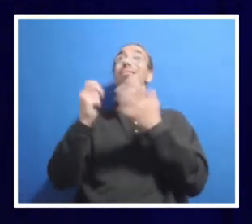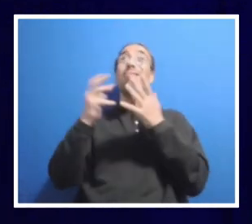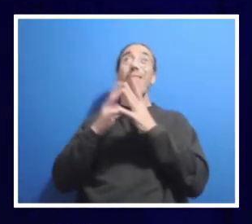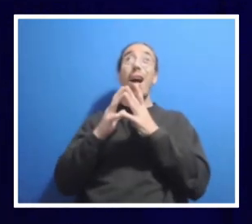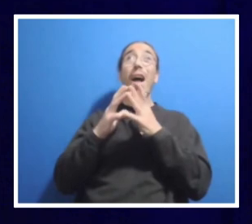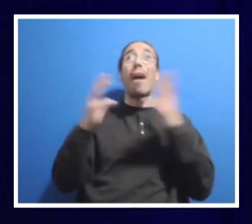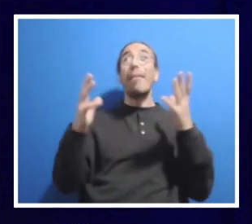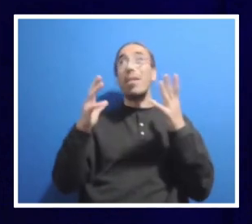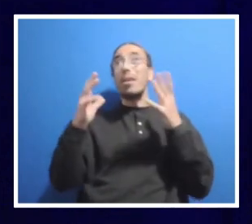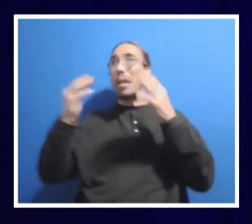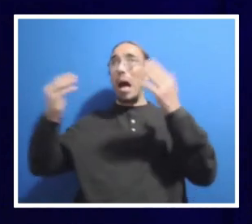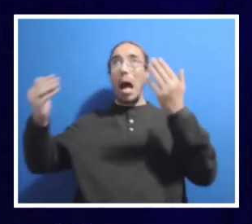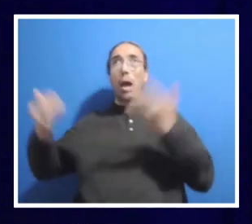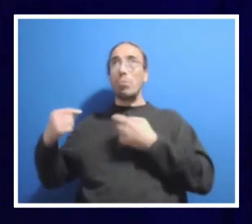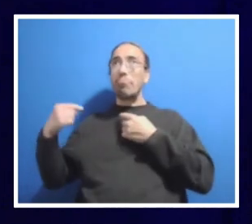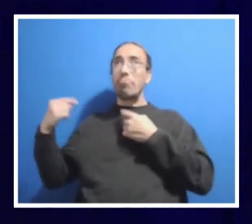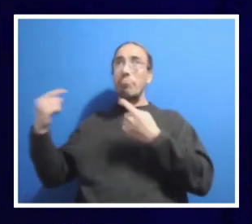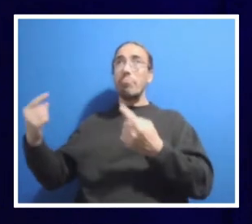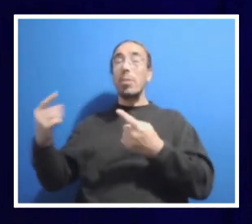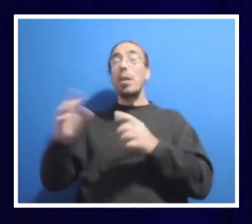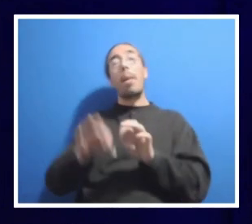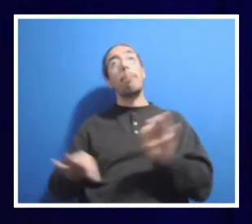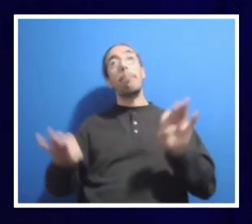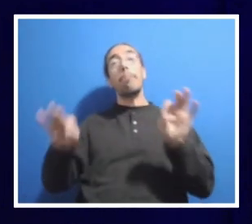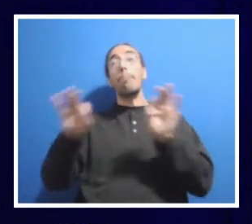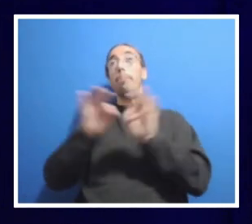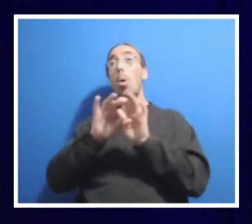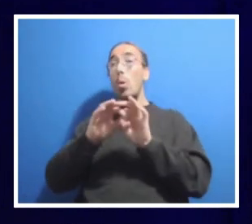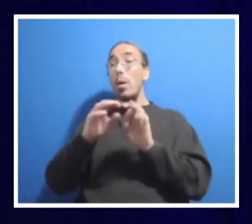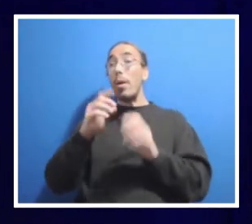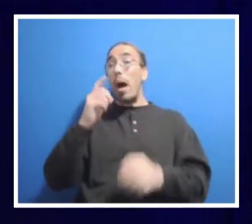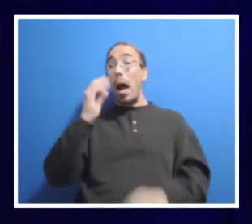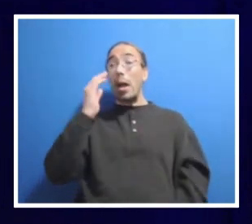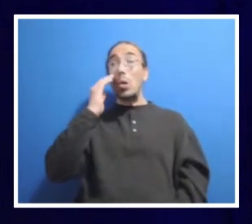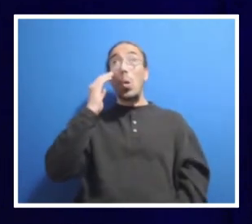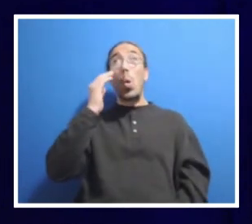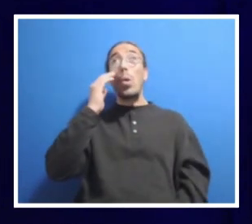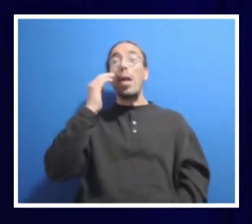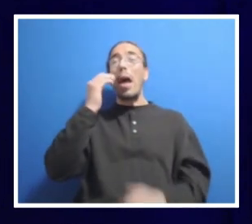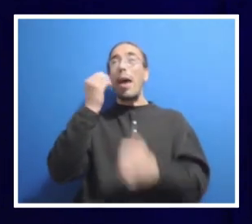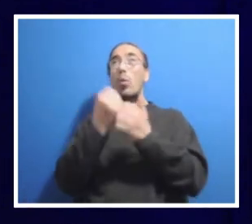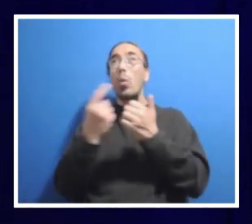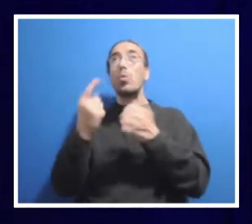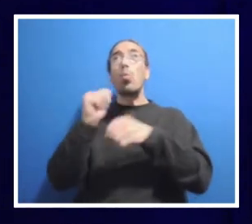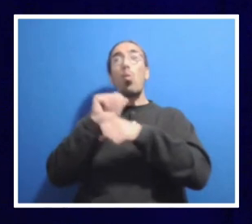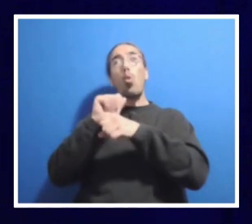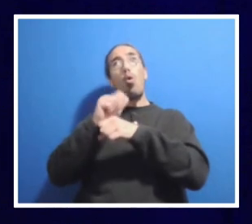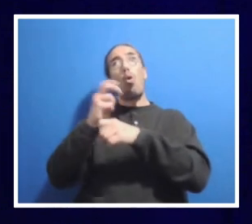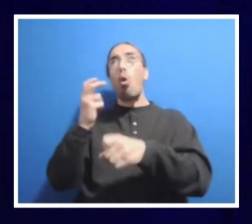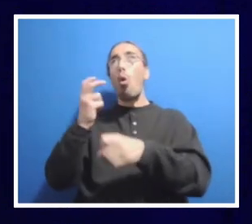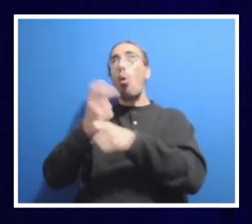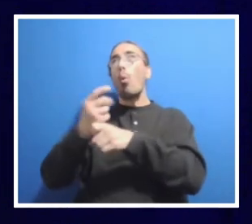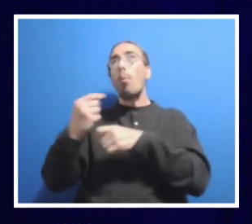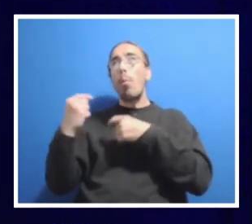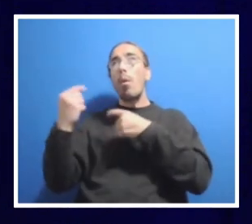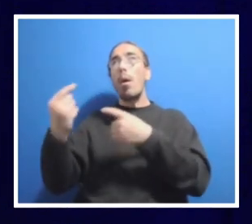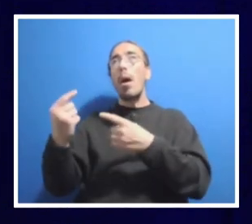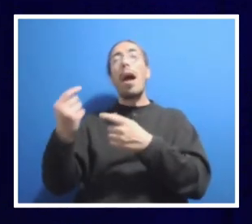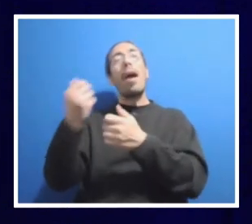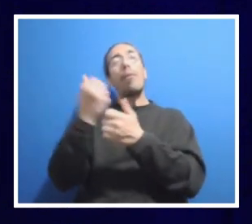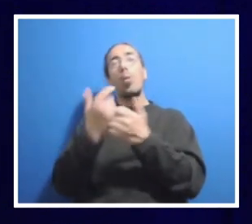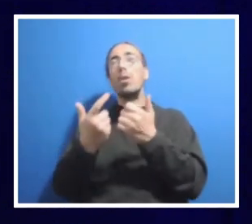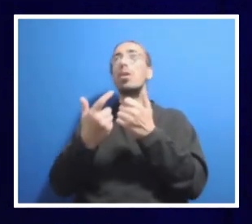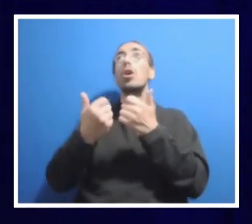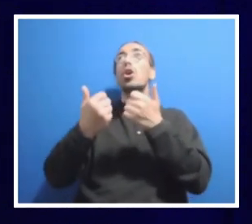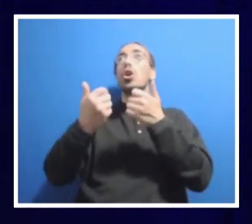hires. So the critical nature of this, and I realize everybody's working hard, everybody's doing extra, and I thank you for